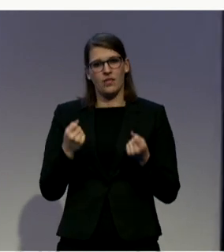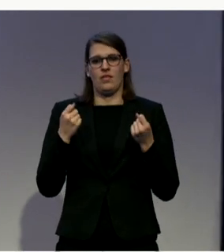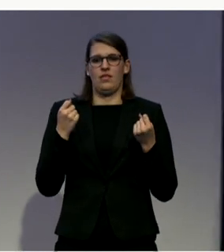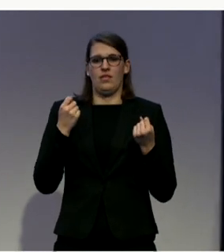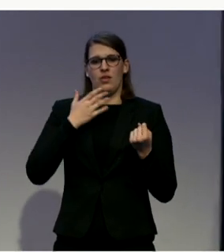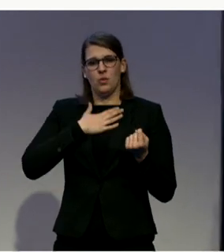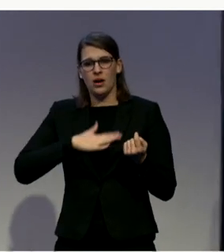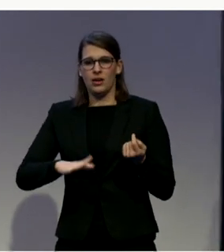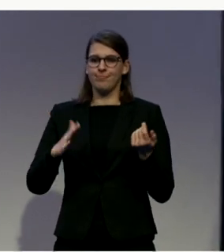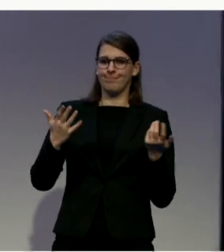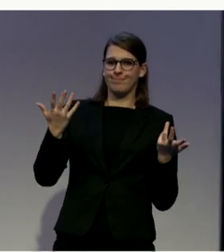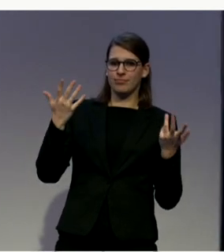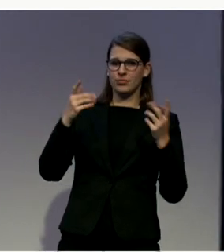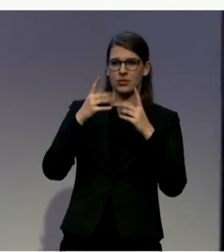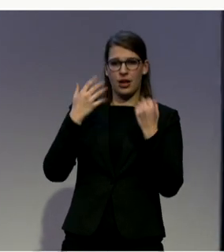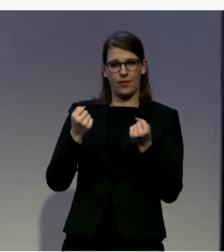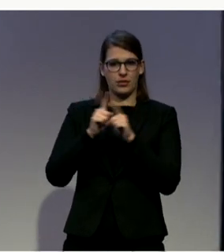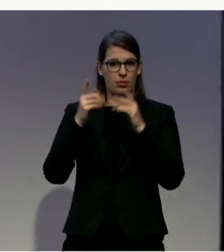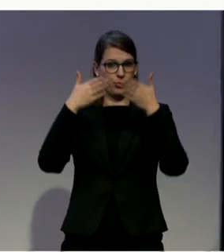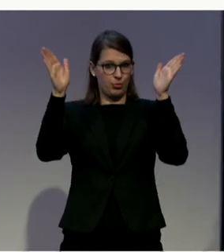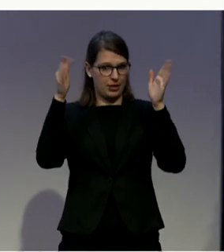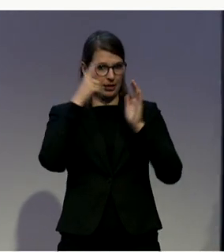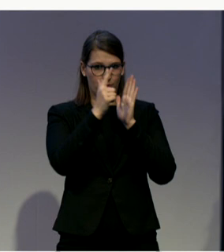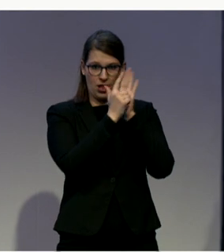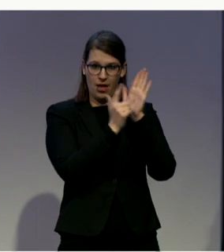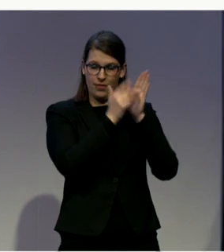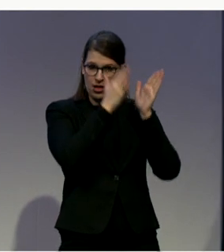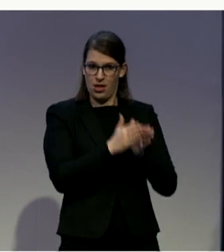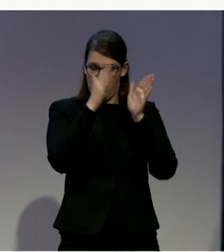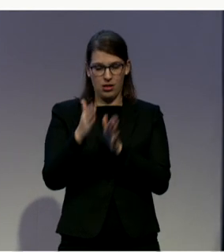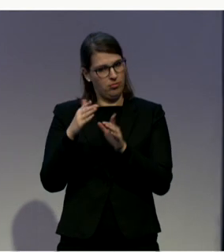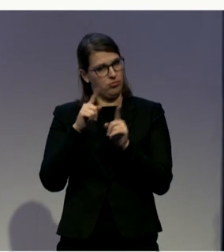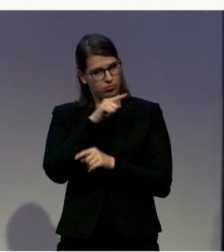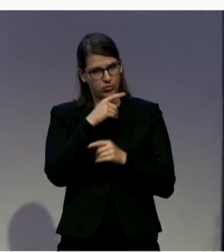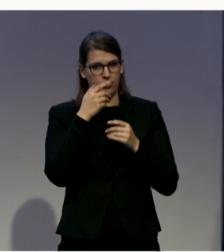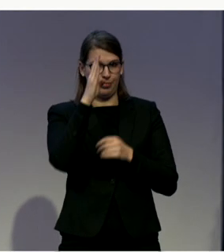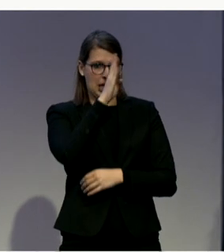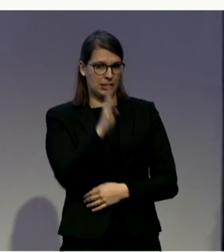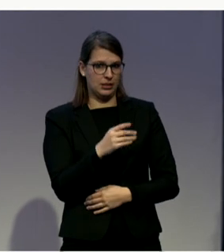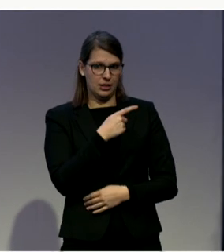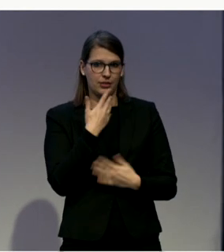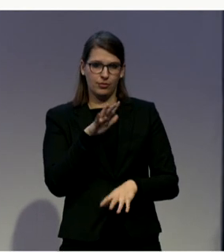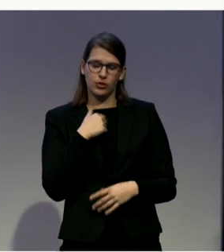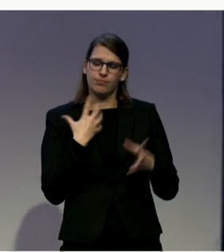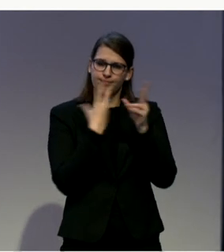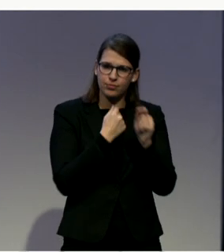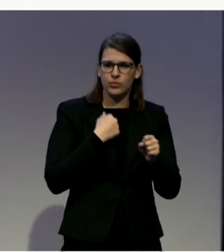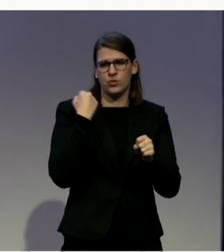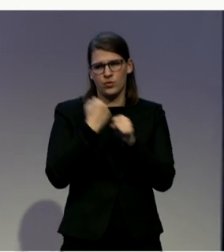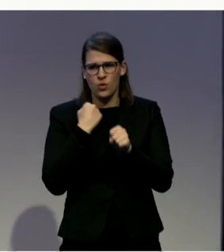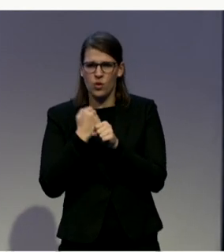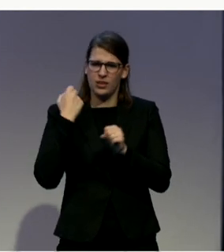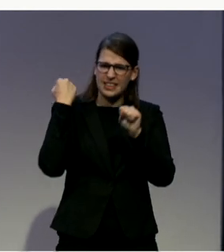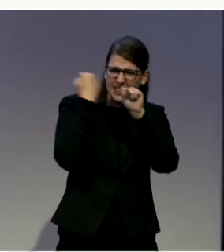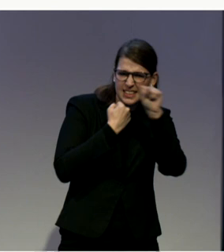NGOs in Brazil have to look for, to continue the work, to look for institutional